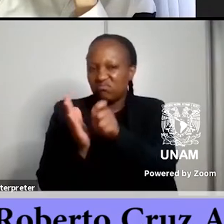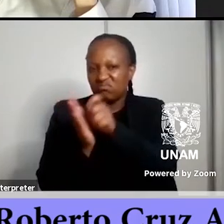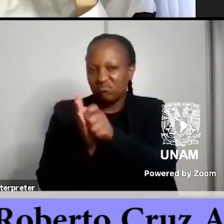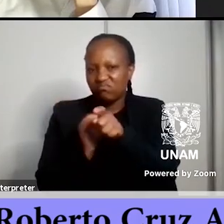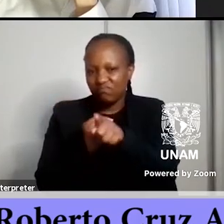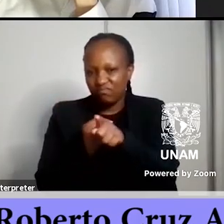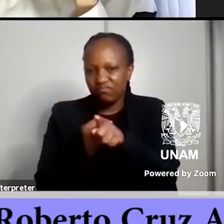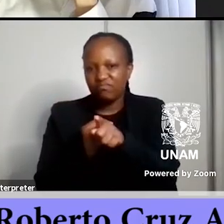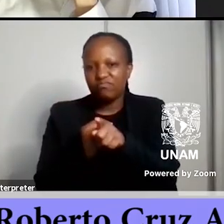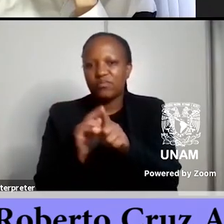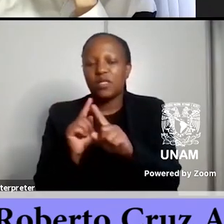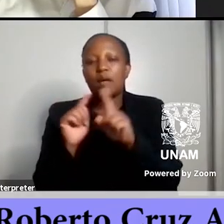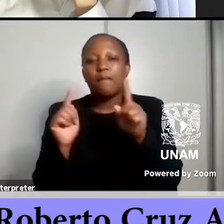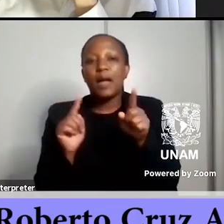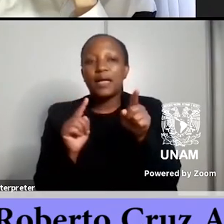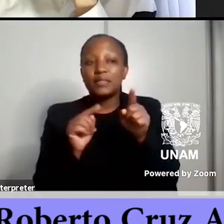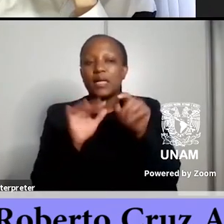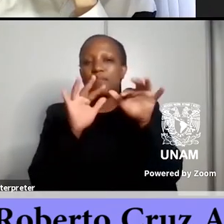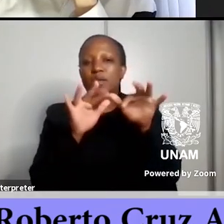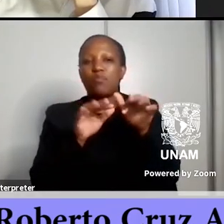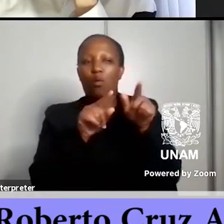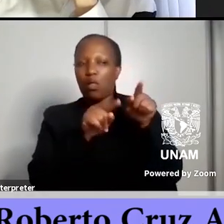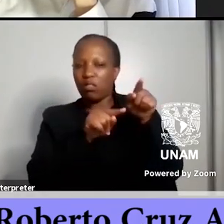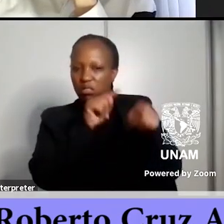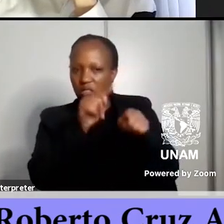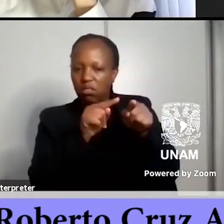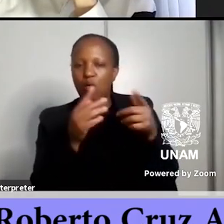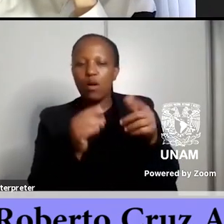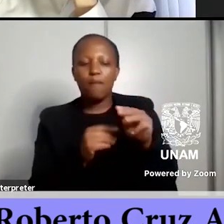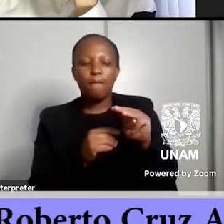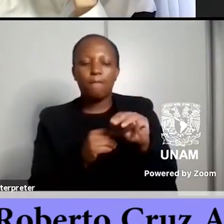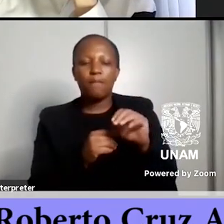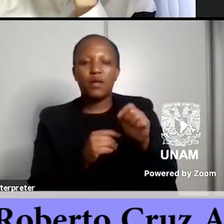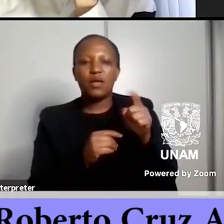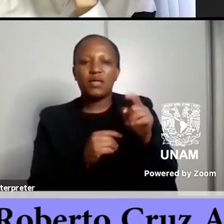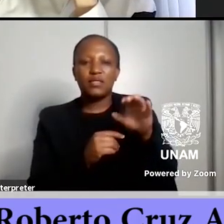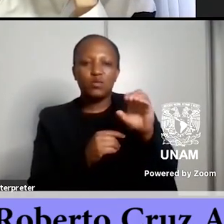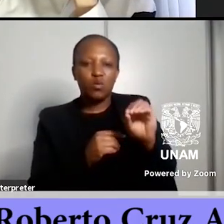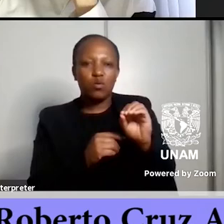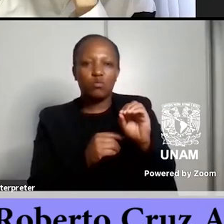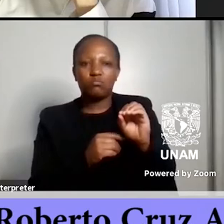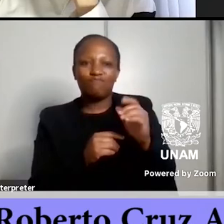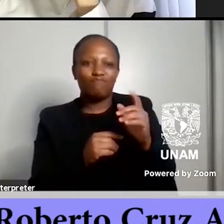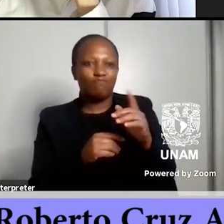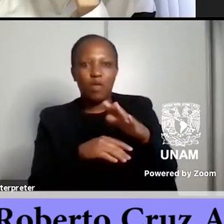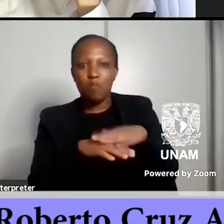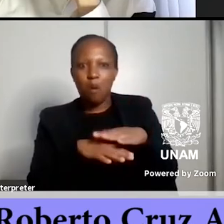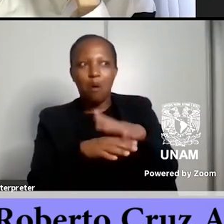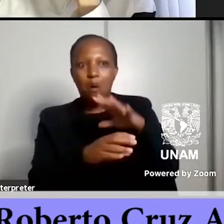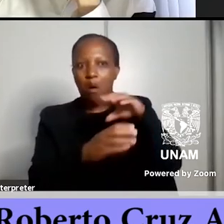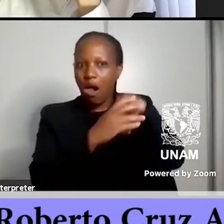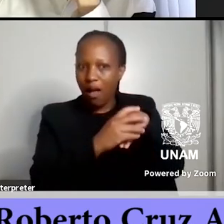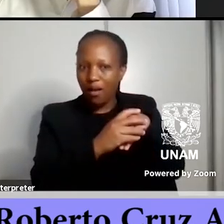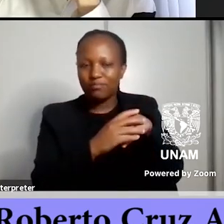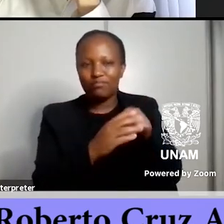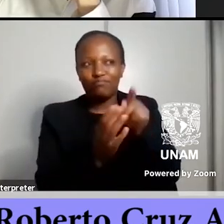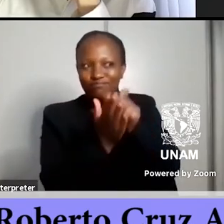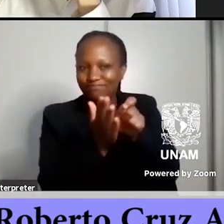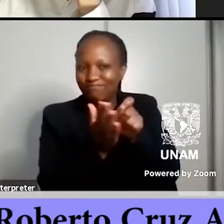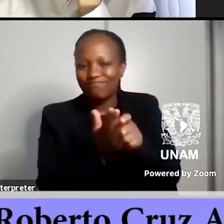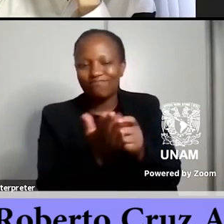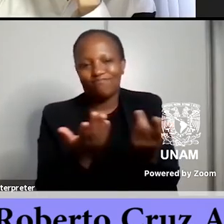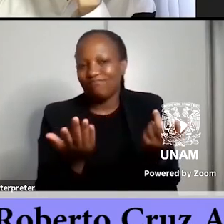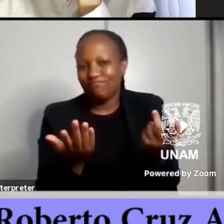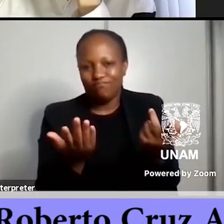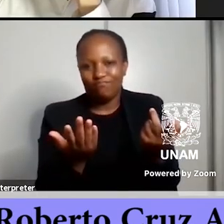the critics in Mexico in Mexico are not necessarily writing about this so we have a a kind